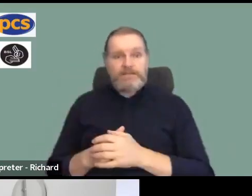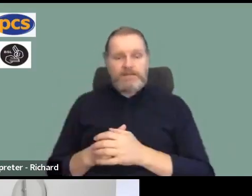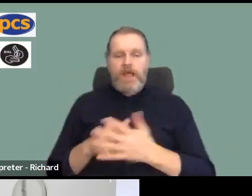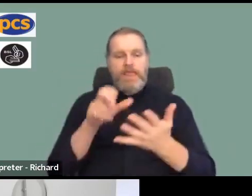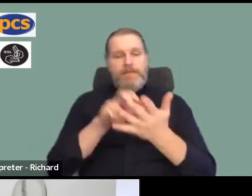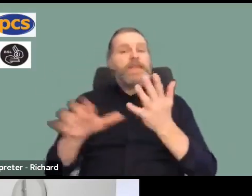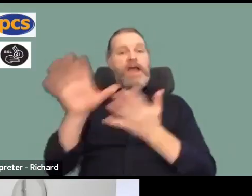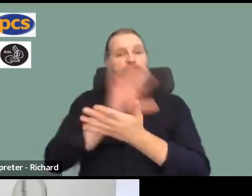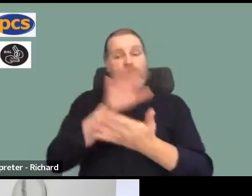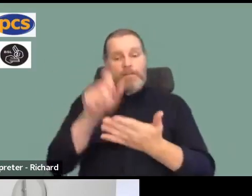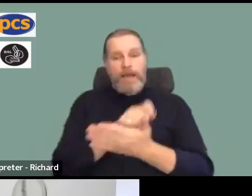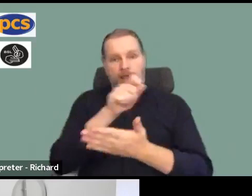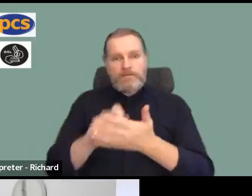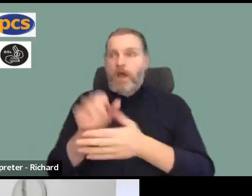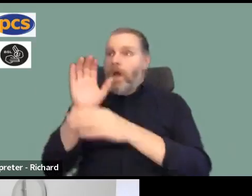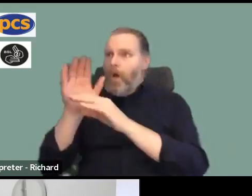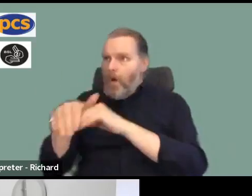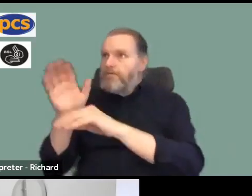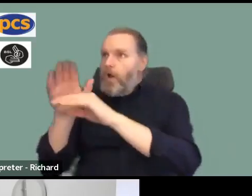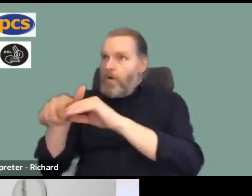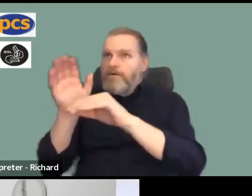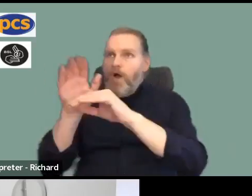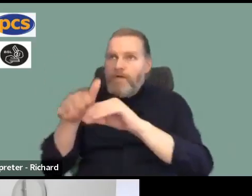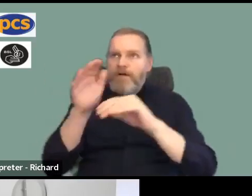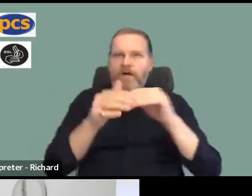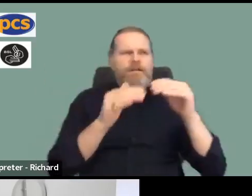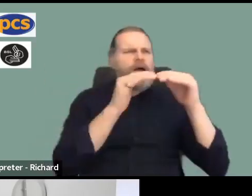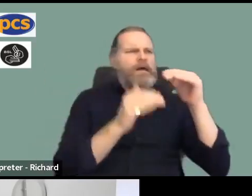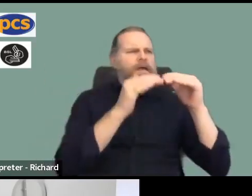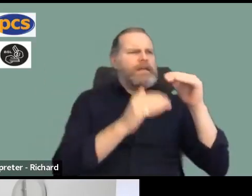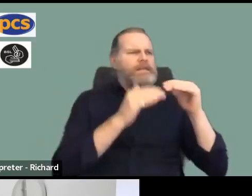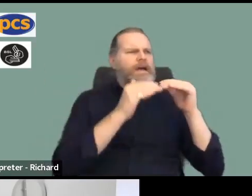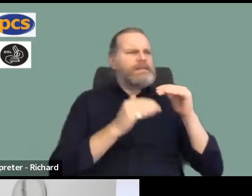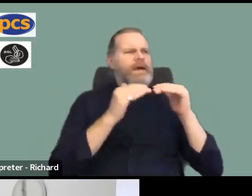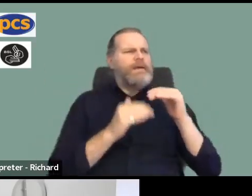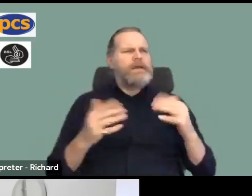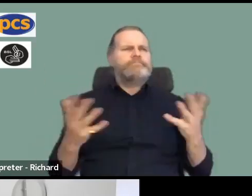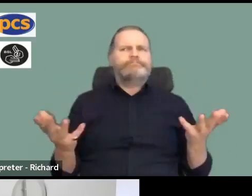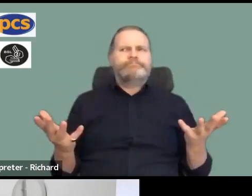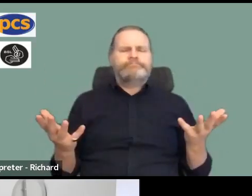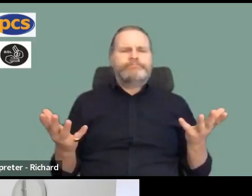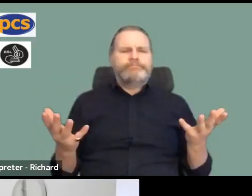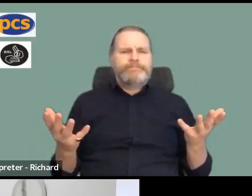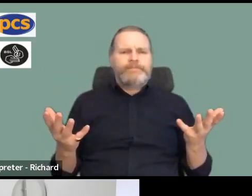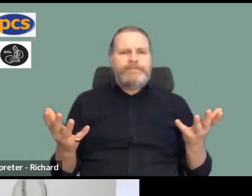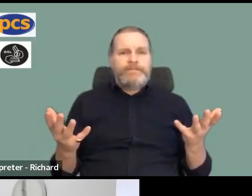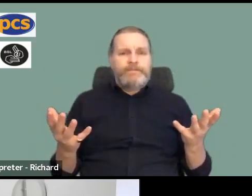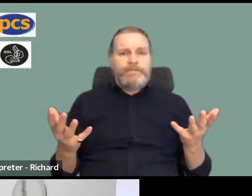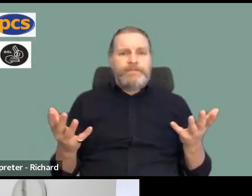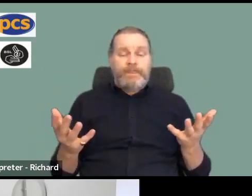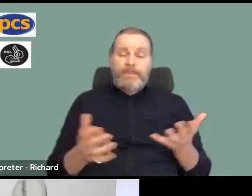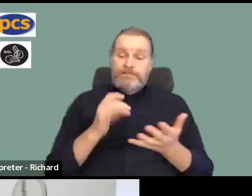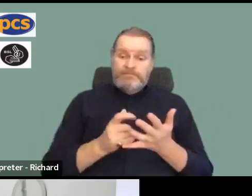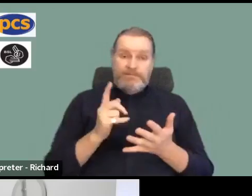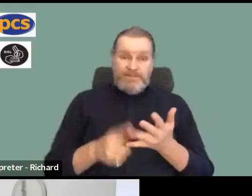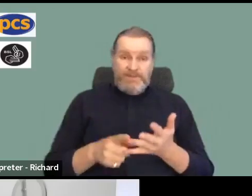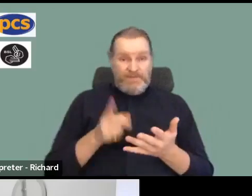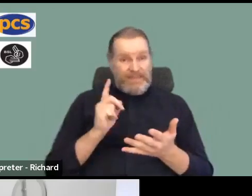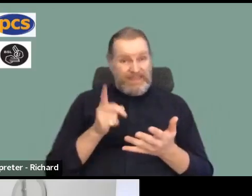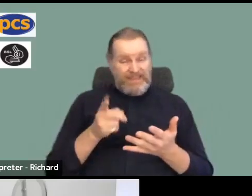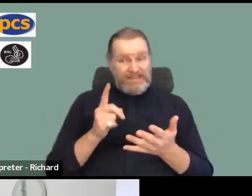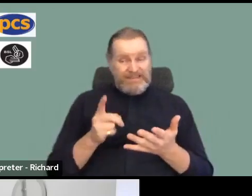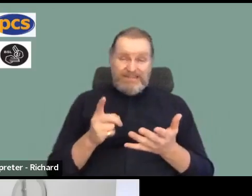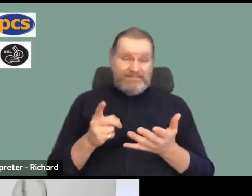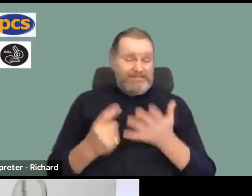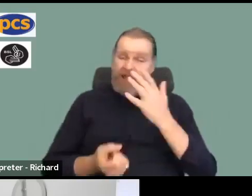and they had many over 50% and many didn't. So the problems we have are not unique to PCS. They happen in a number of areas.